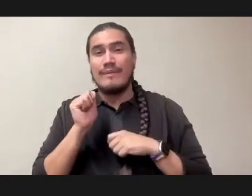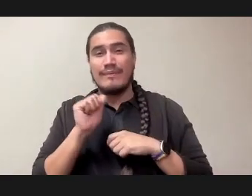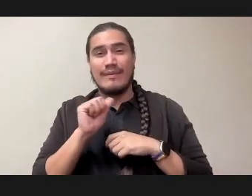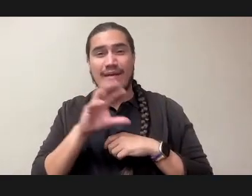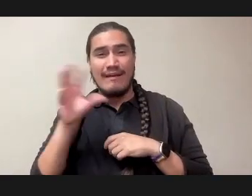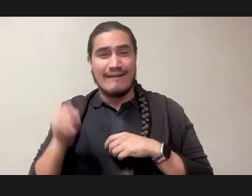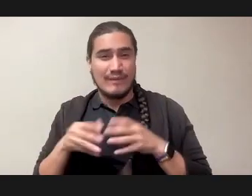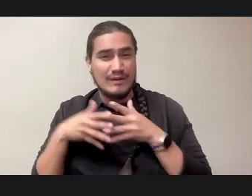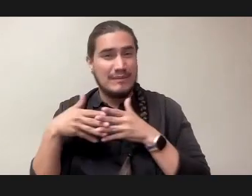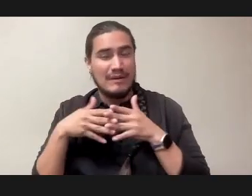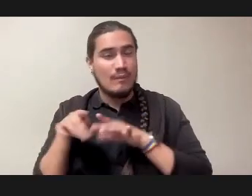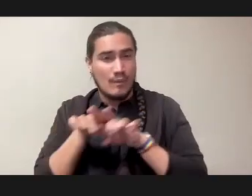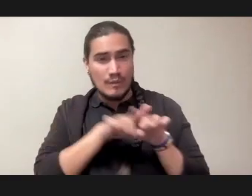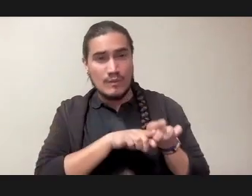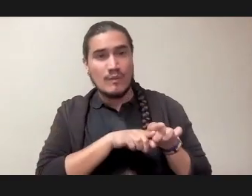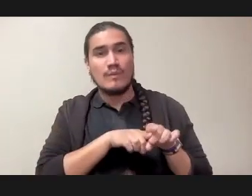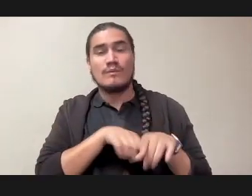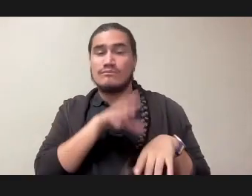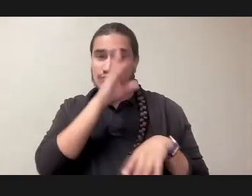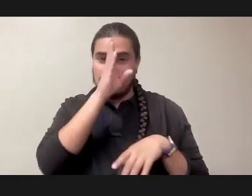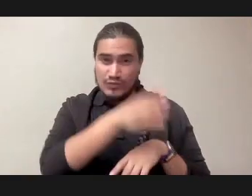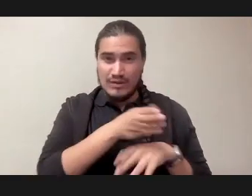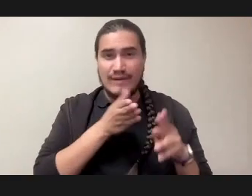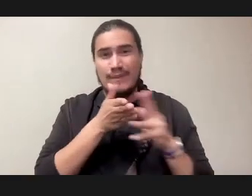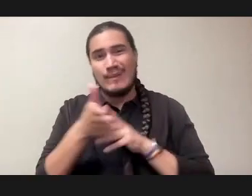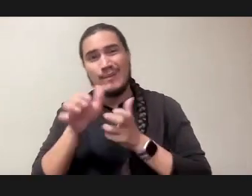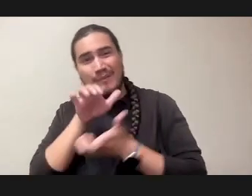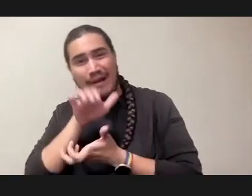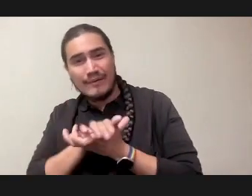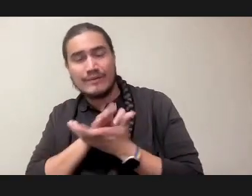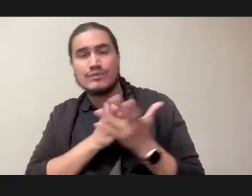both directly and, you know, through marriage and community.